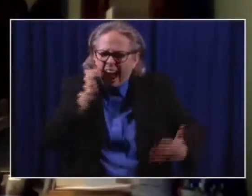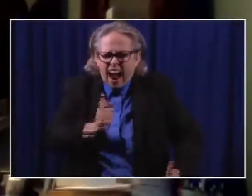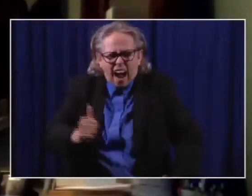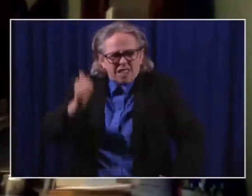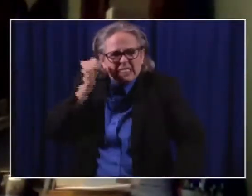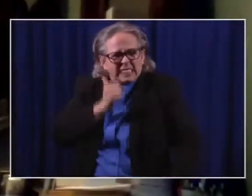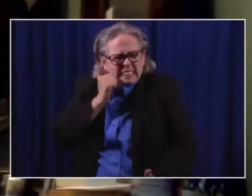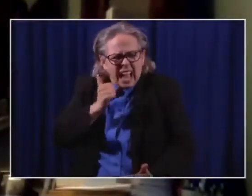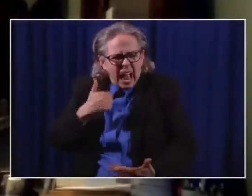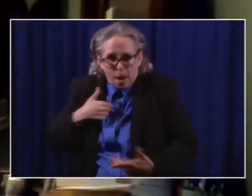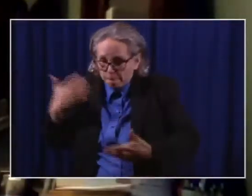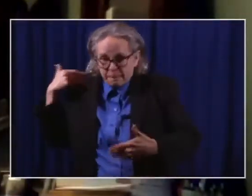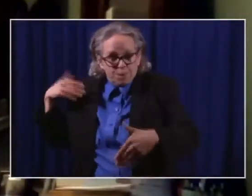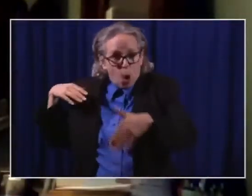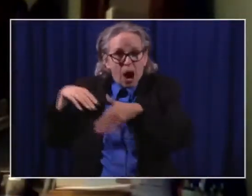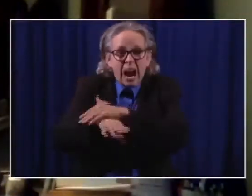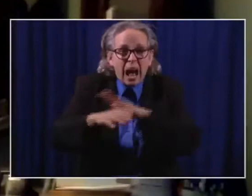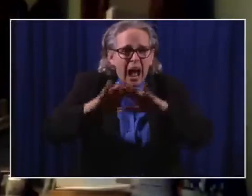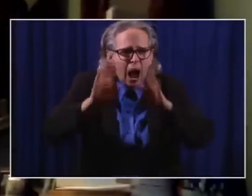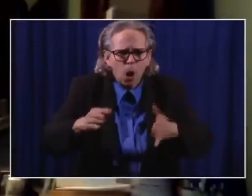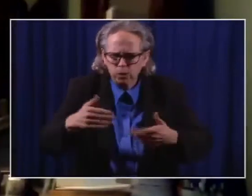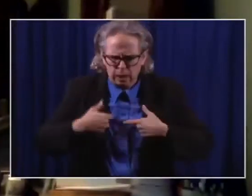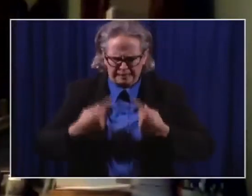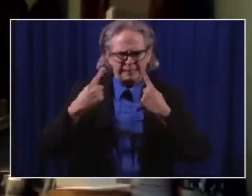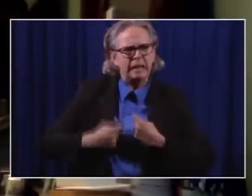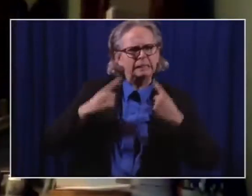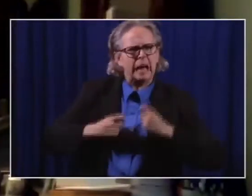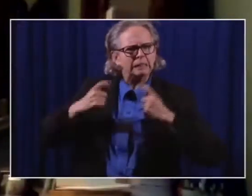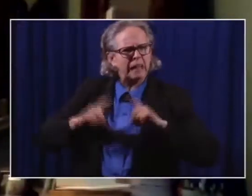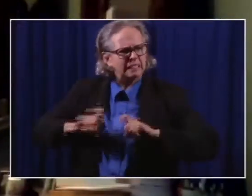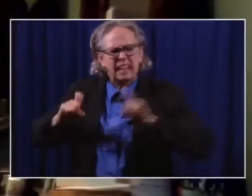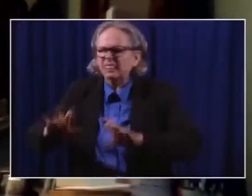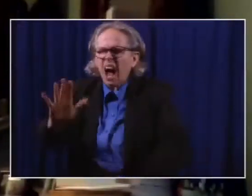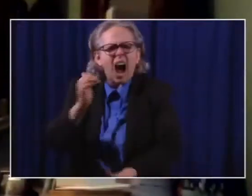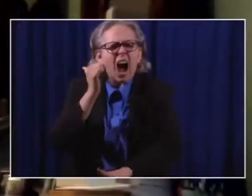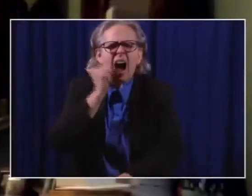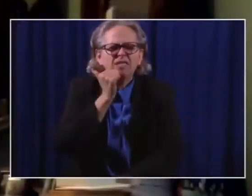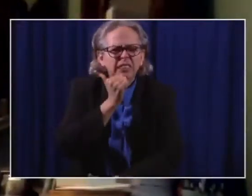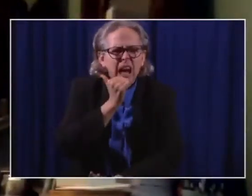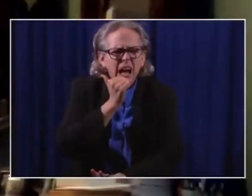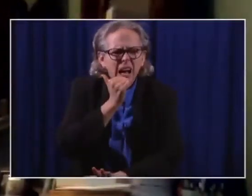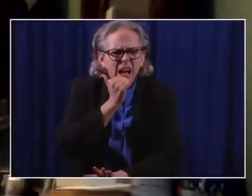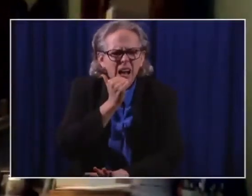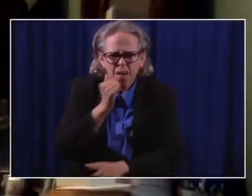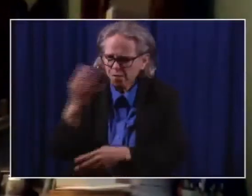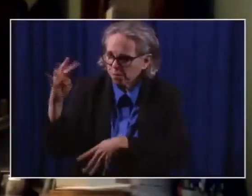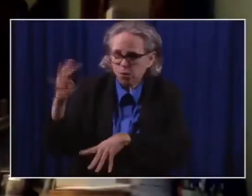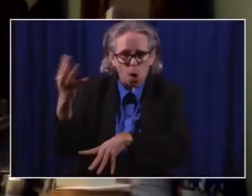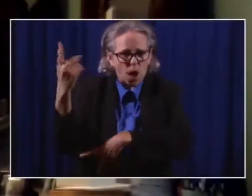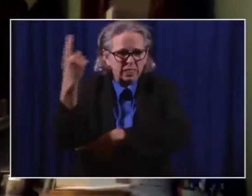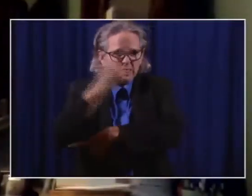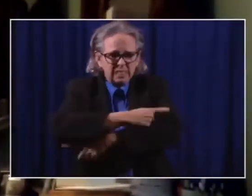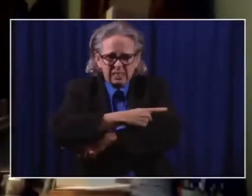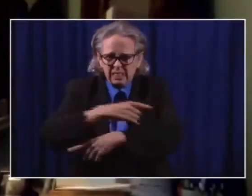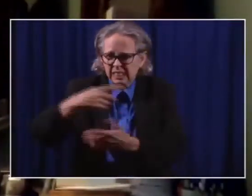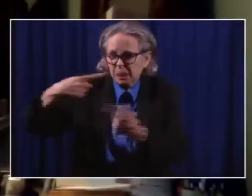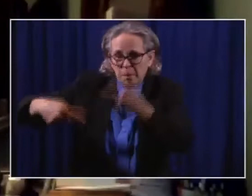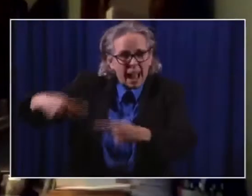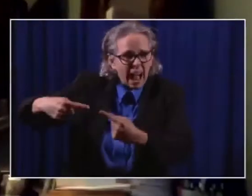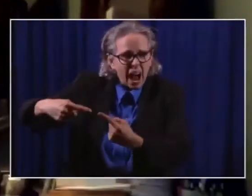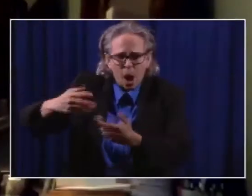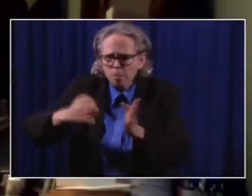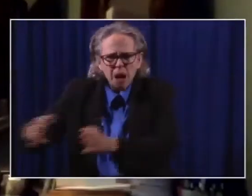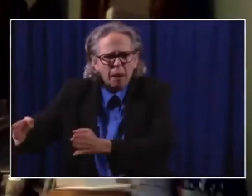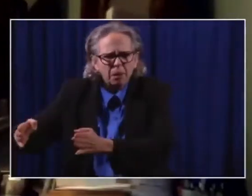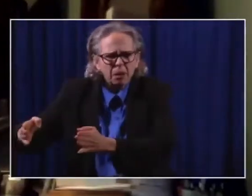House for the four days that I was doing debate prep with President Trump. I was assured, sitting in the third row